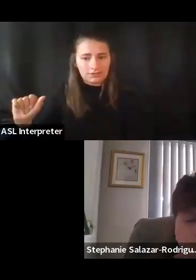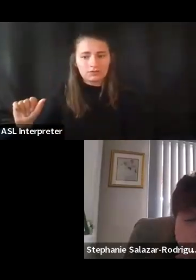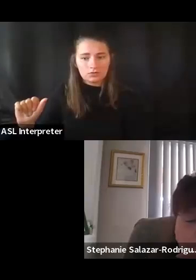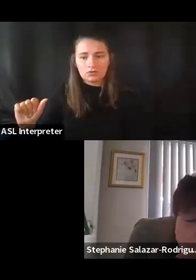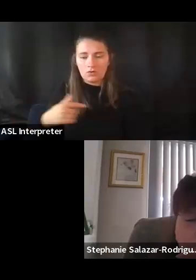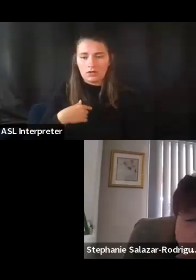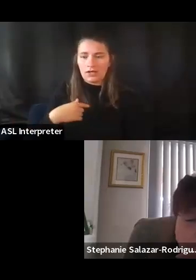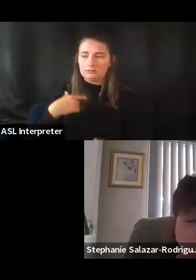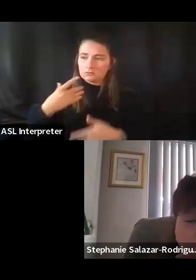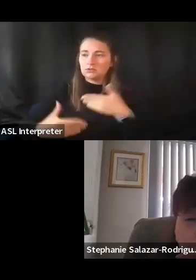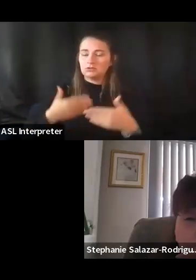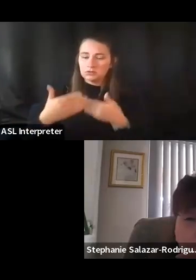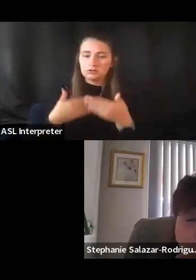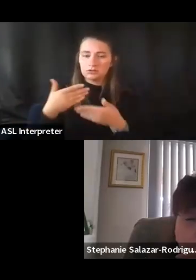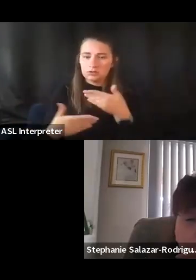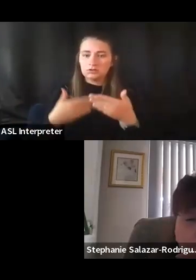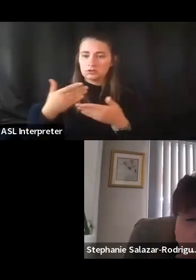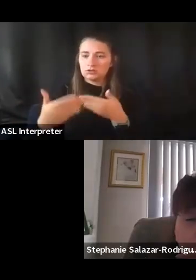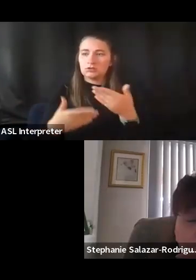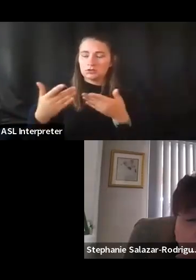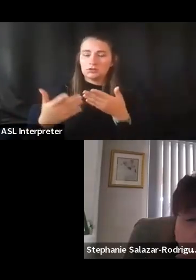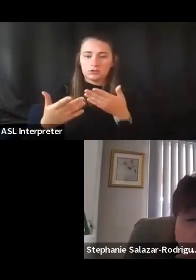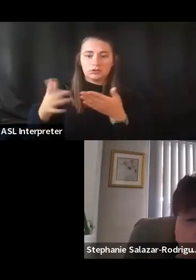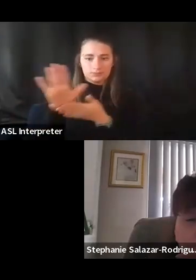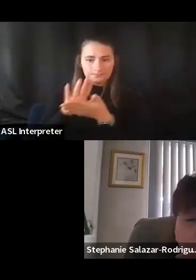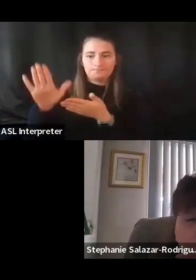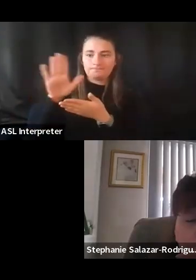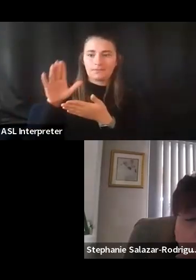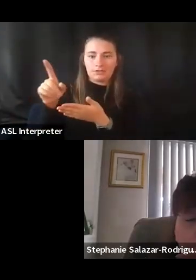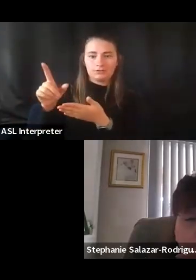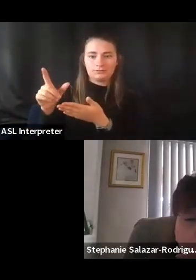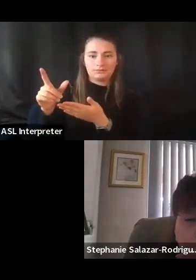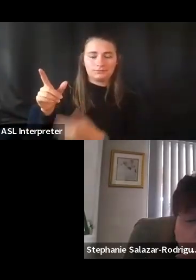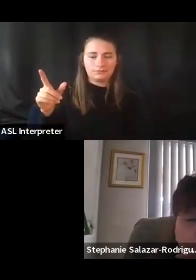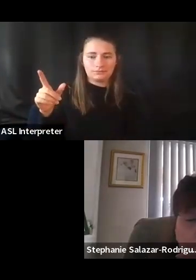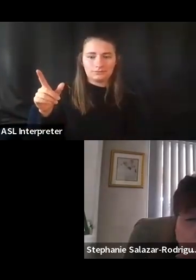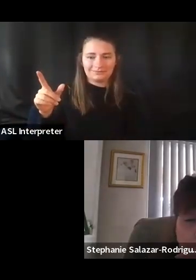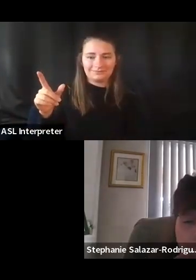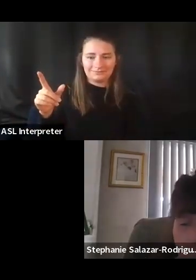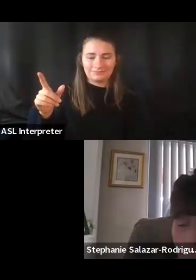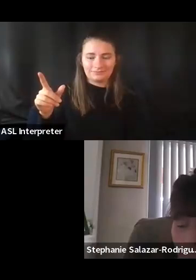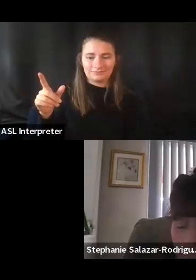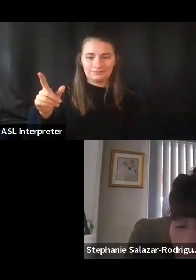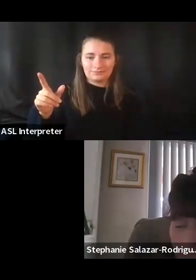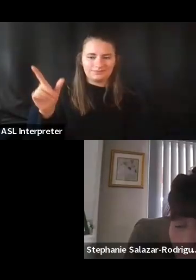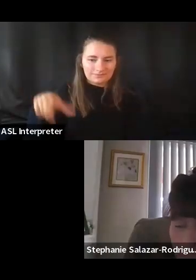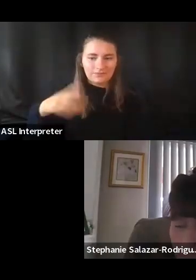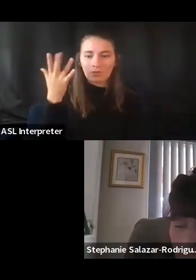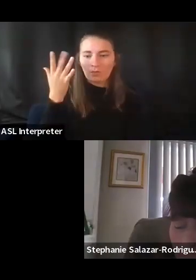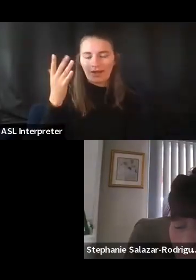took me a while to get into higher education, uh, mostly because I'm a first generation